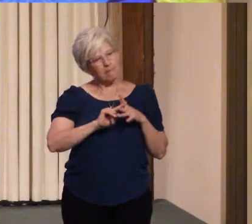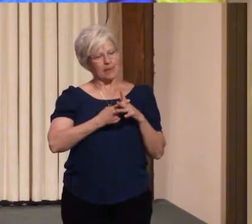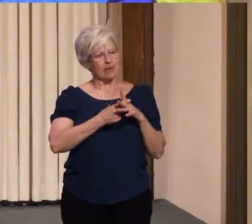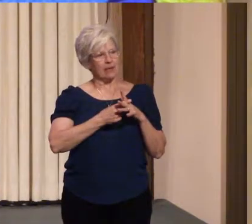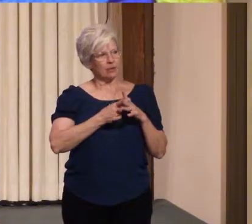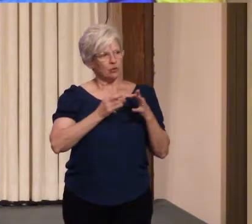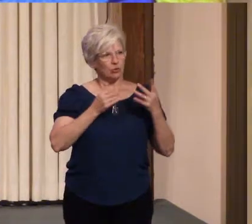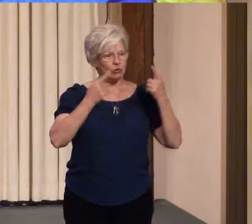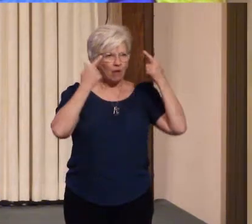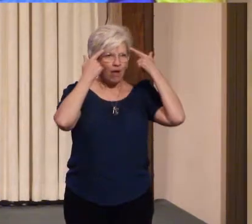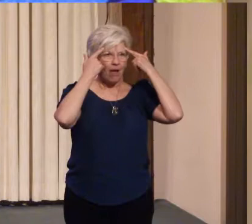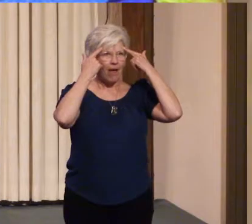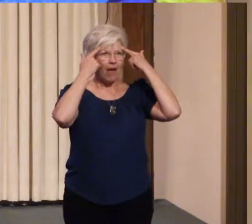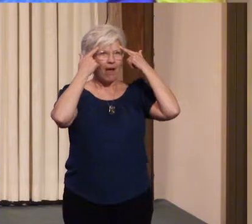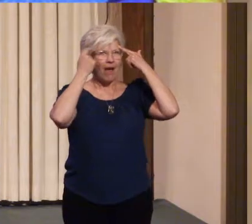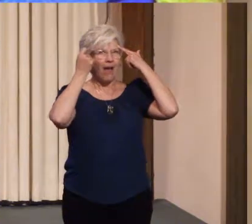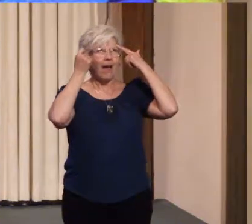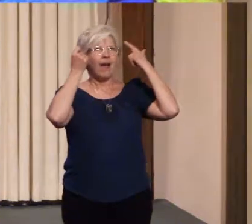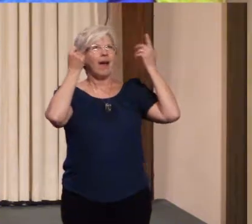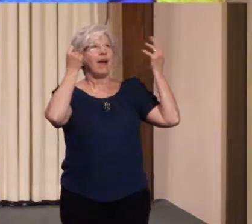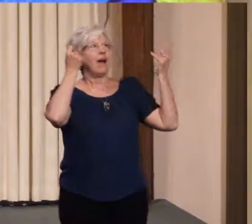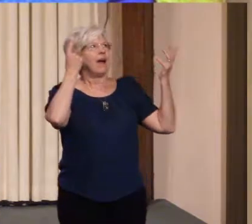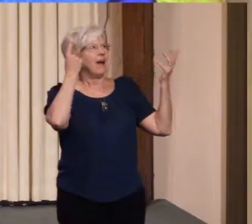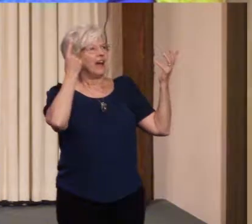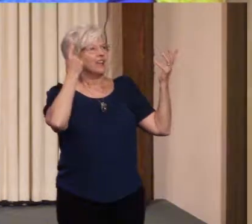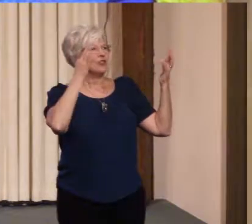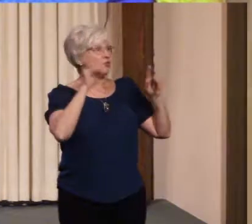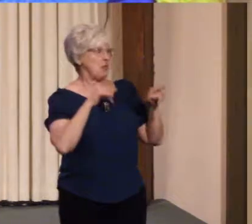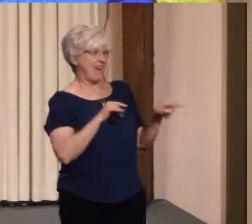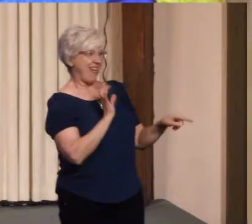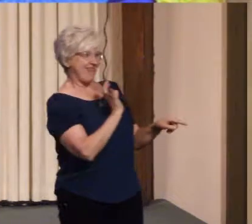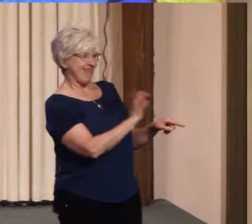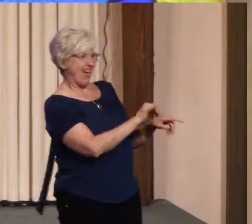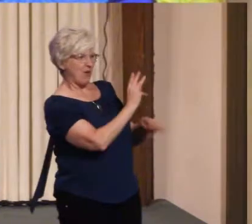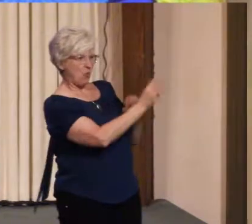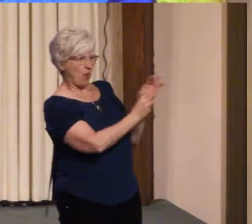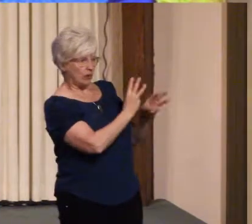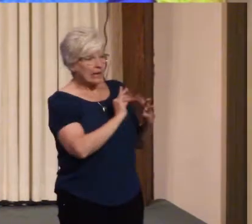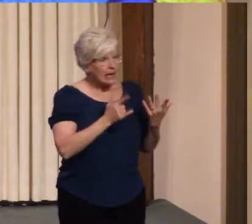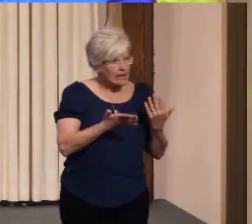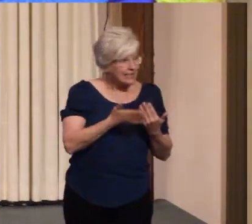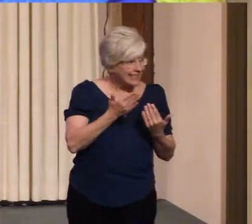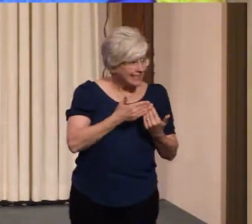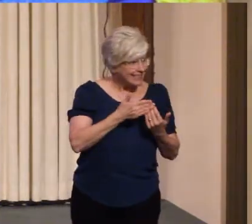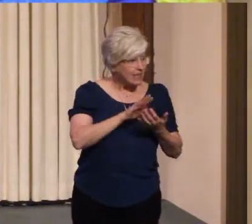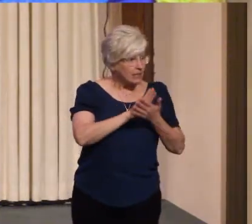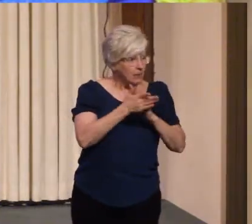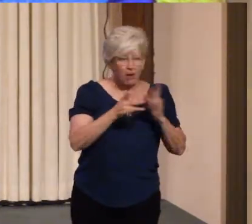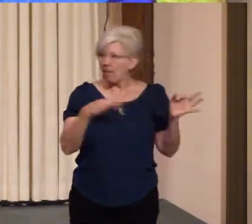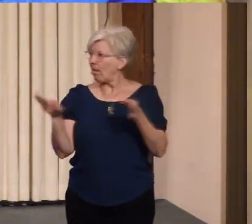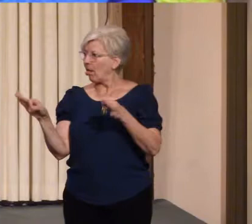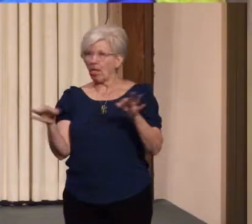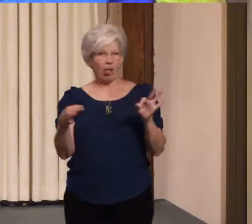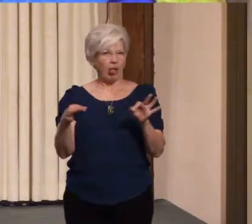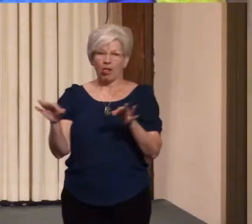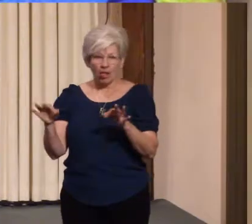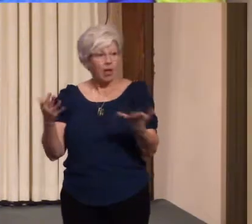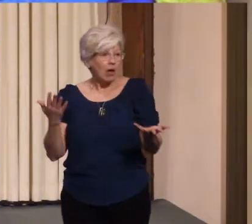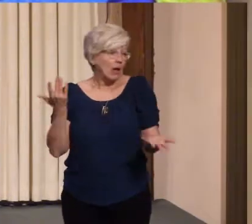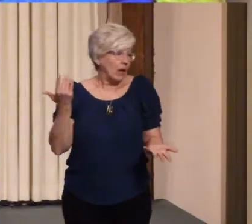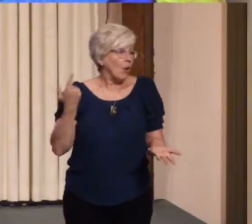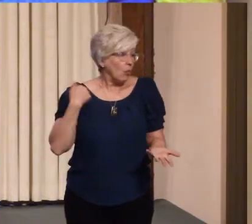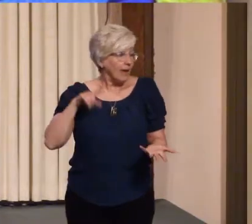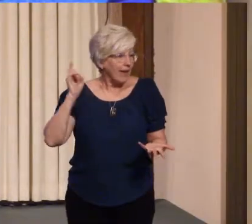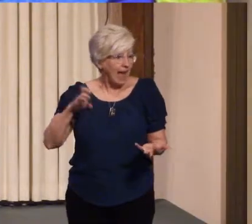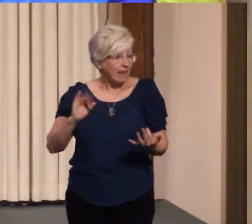eyes to that world. world. It is very easy to become distracted because we do have to live